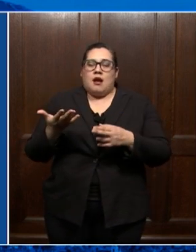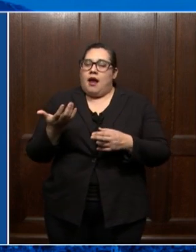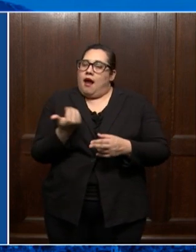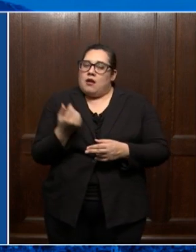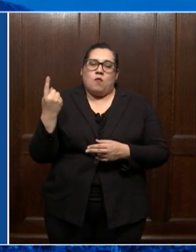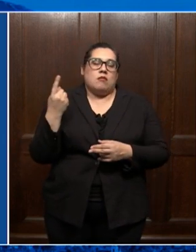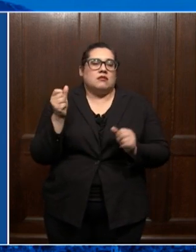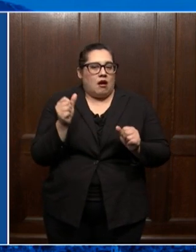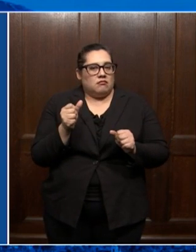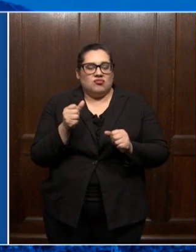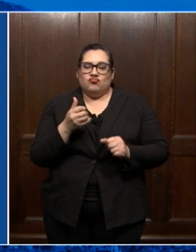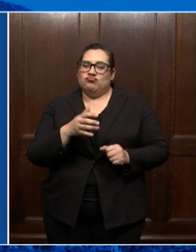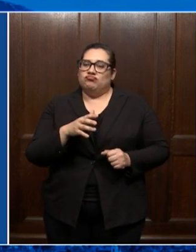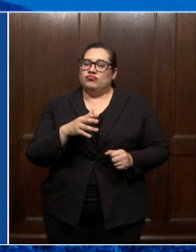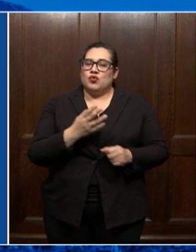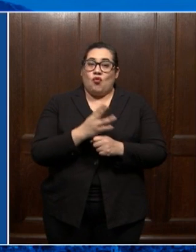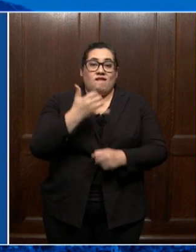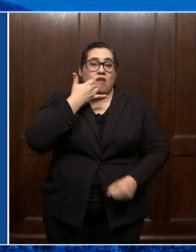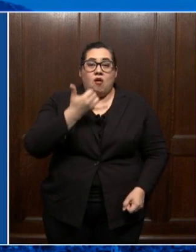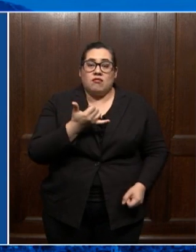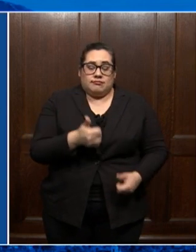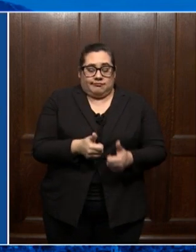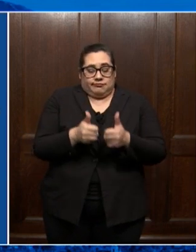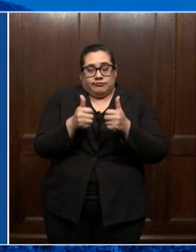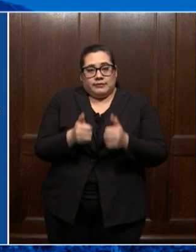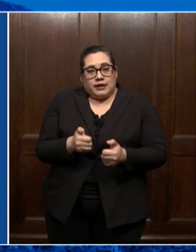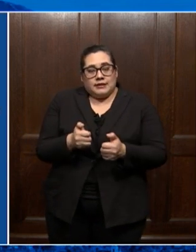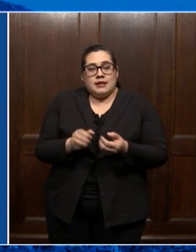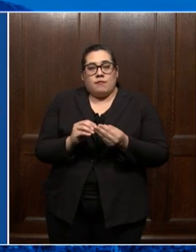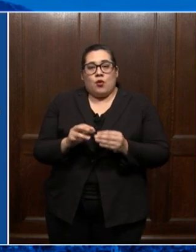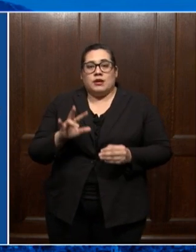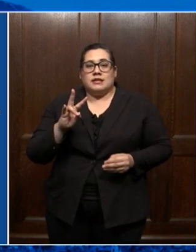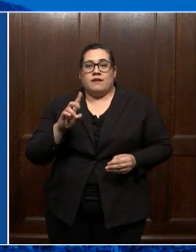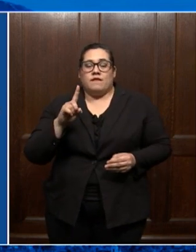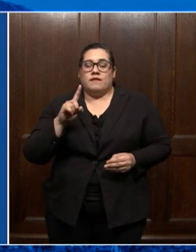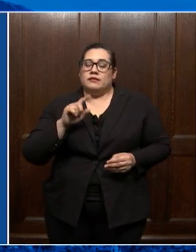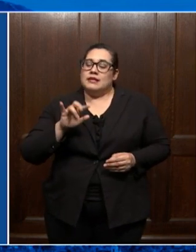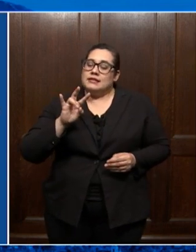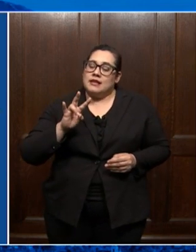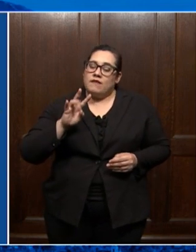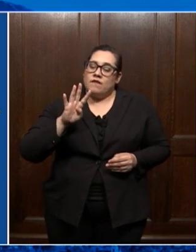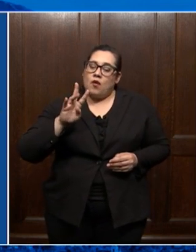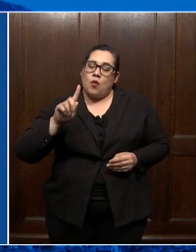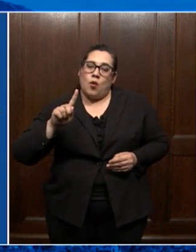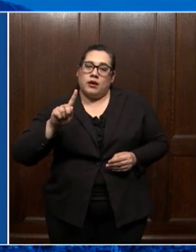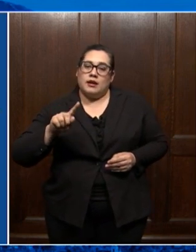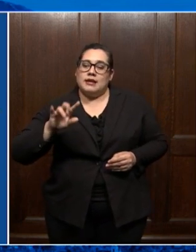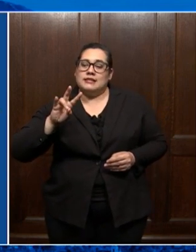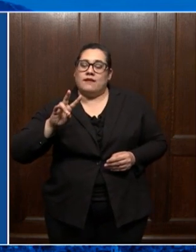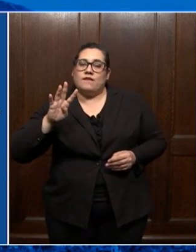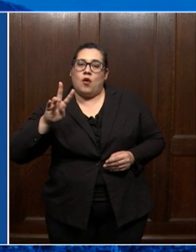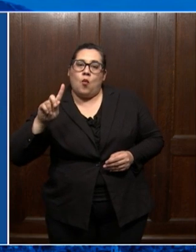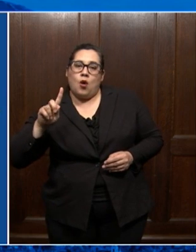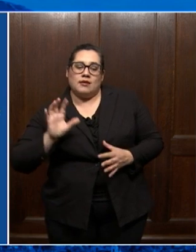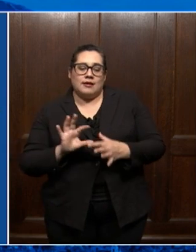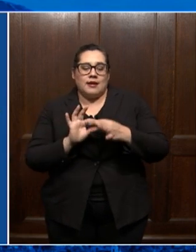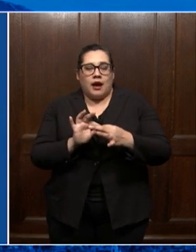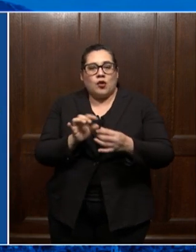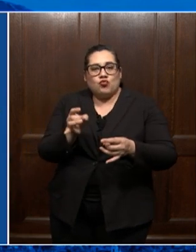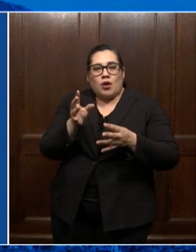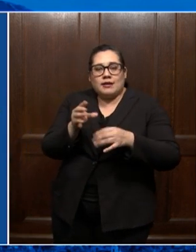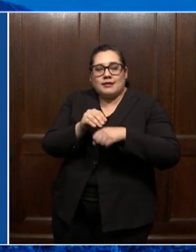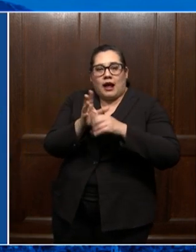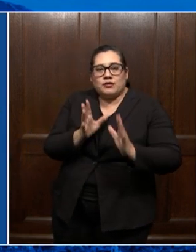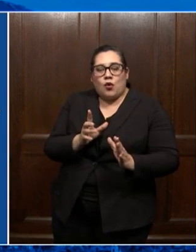anyone can also just use your phone and text 741-741 to connect with a crisis counselor